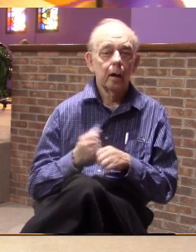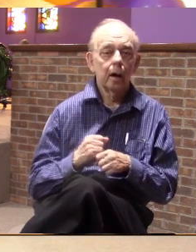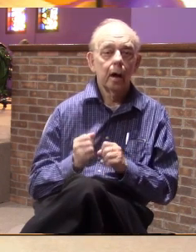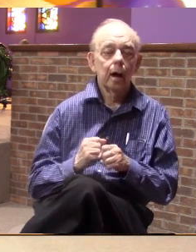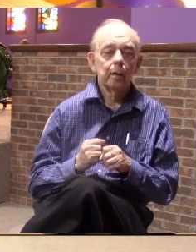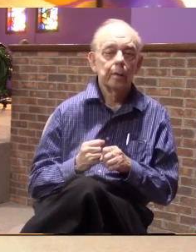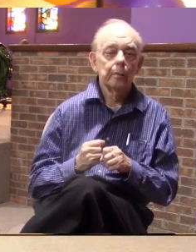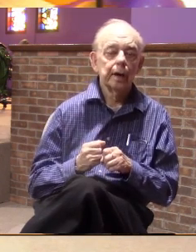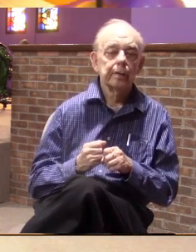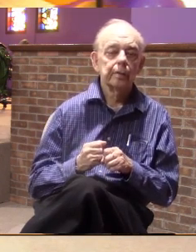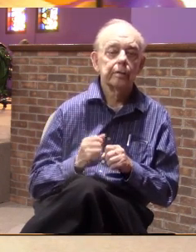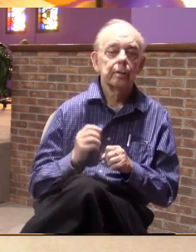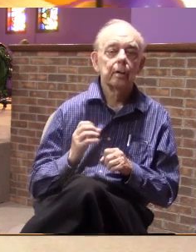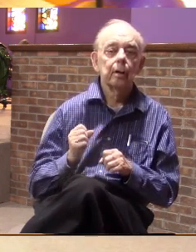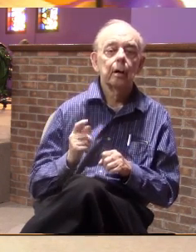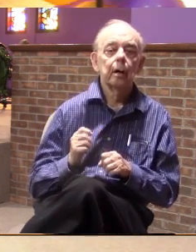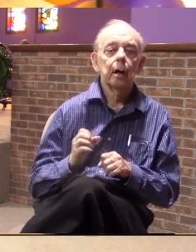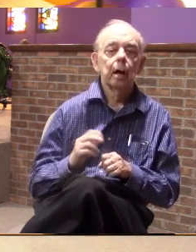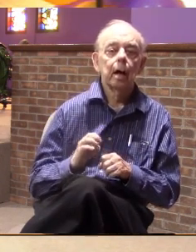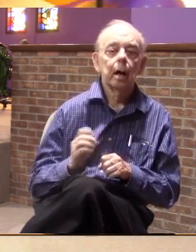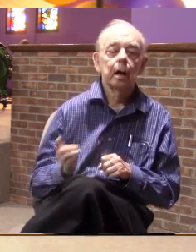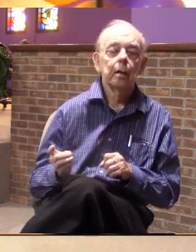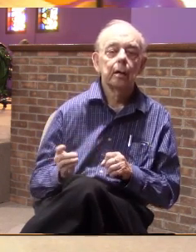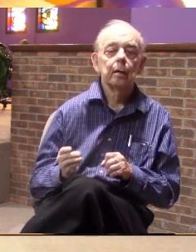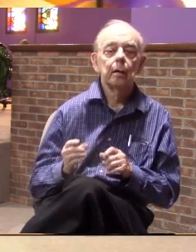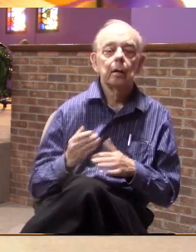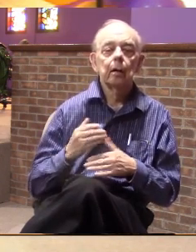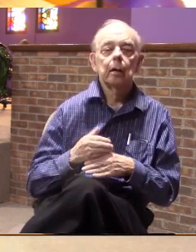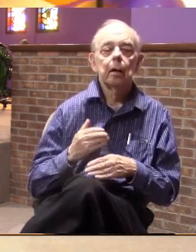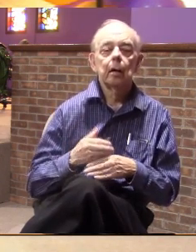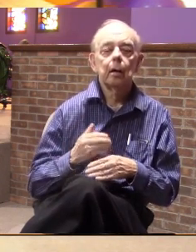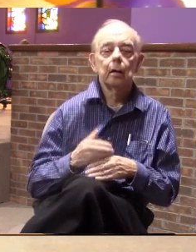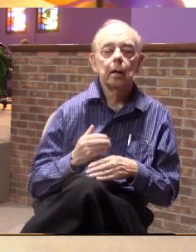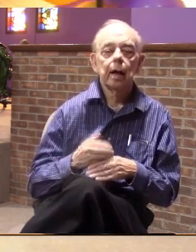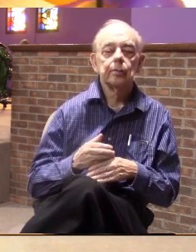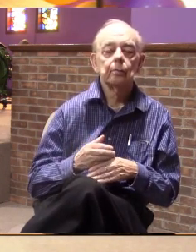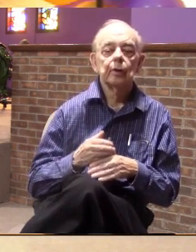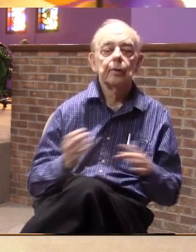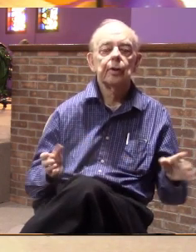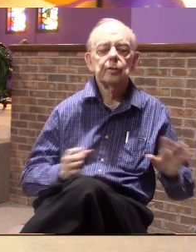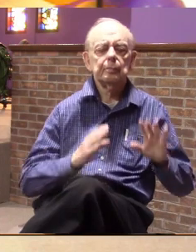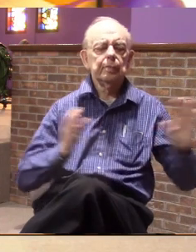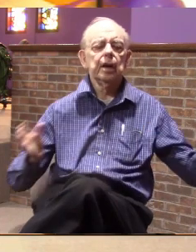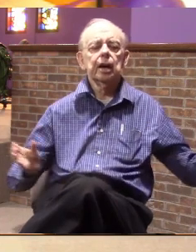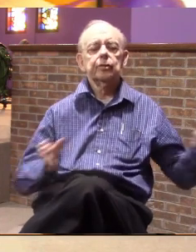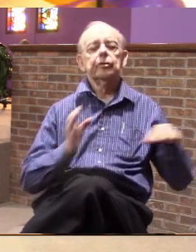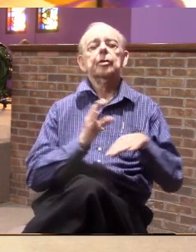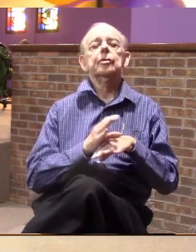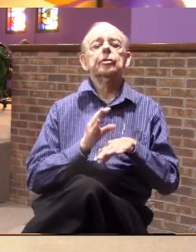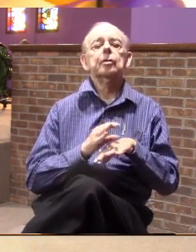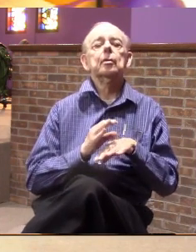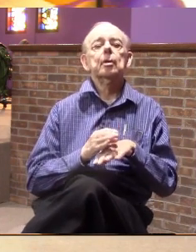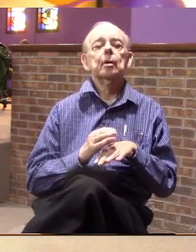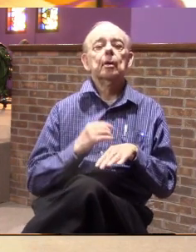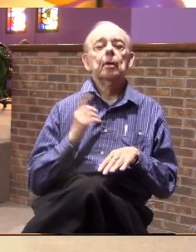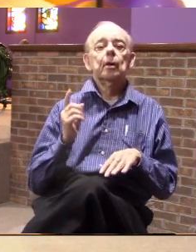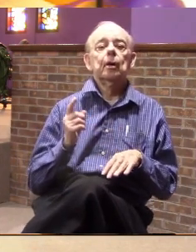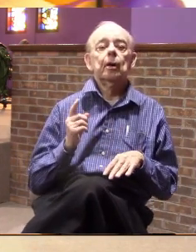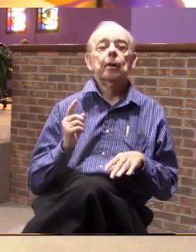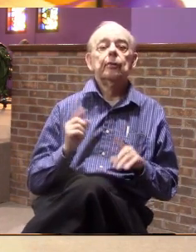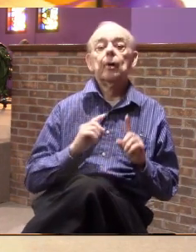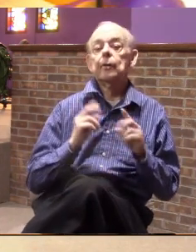this stained glass window for this huge cathedral and if you've ever been to Europe